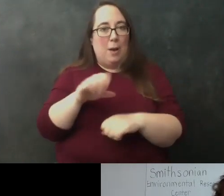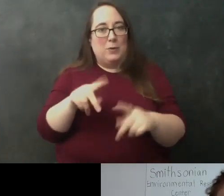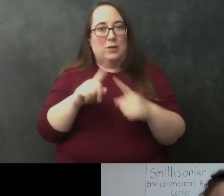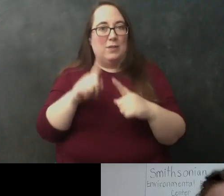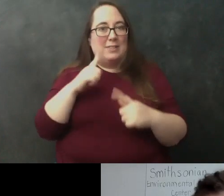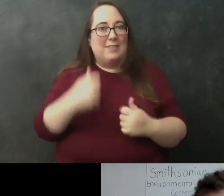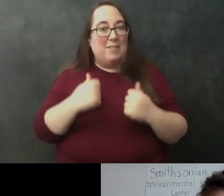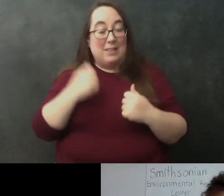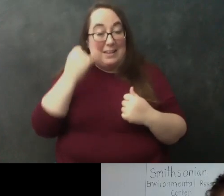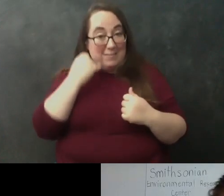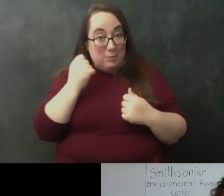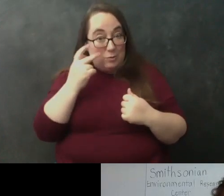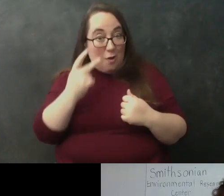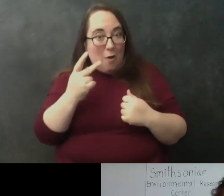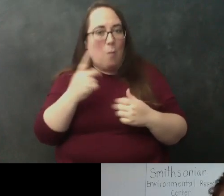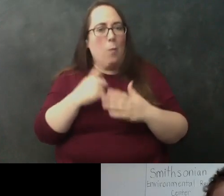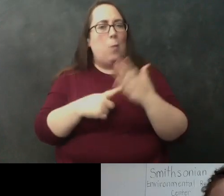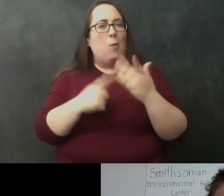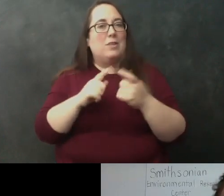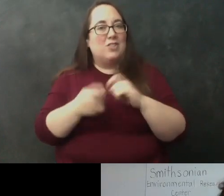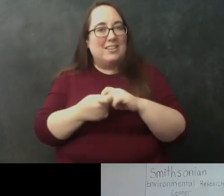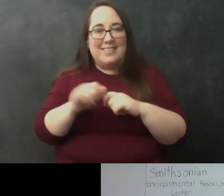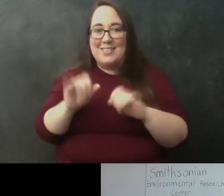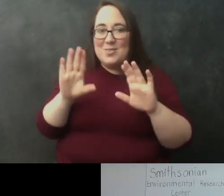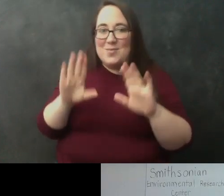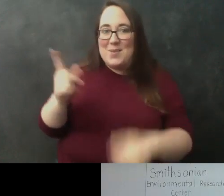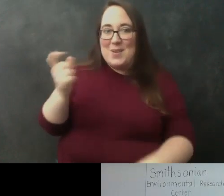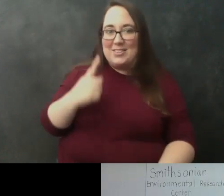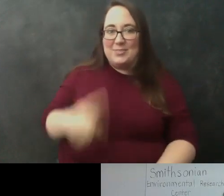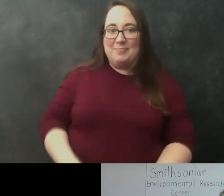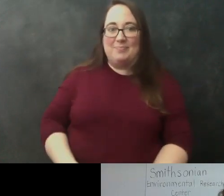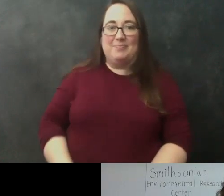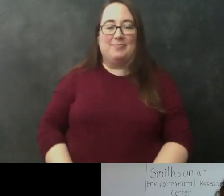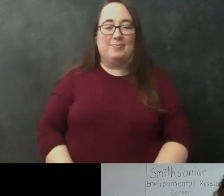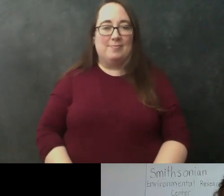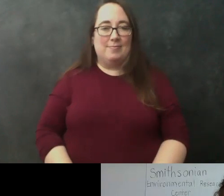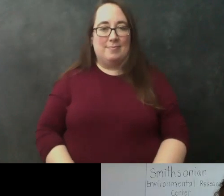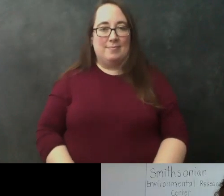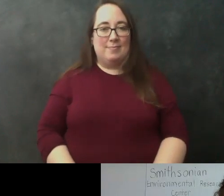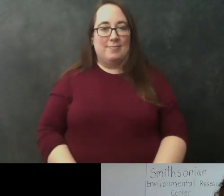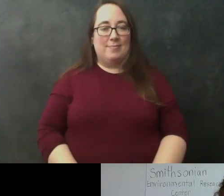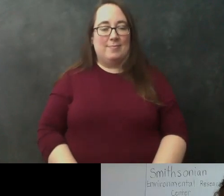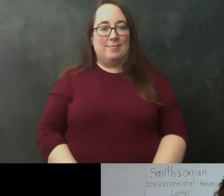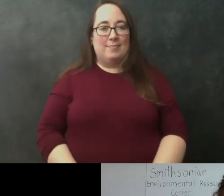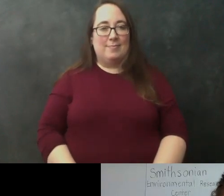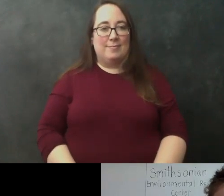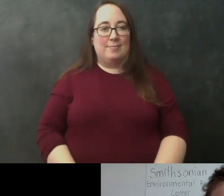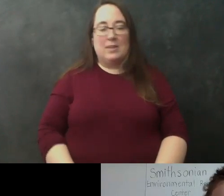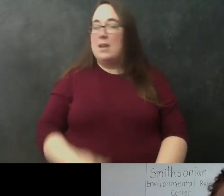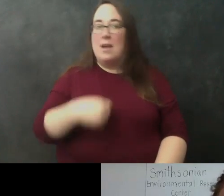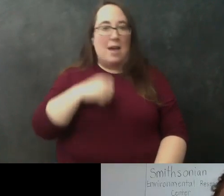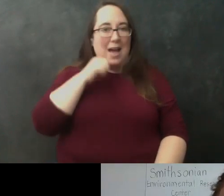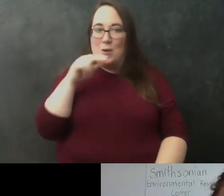changes that is a great question i will say actually in my research i don't look at genetic